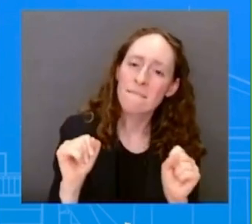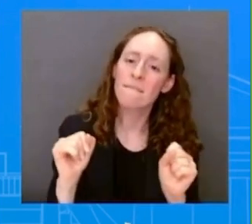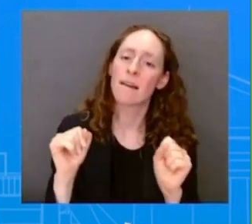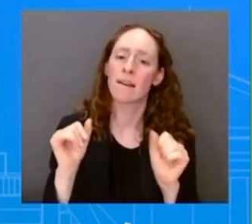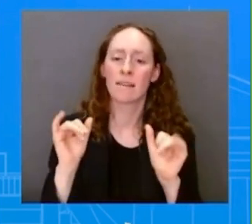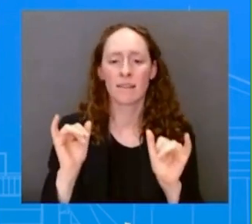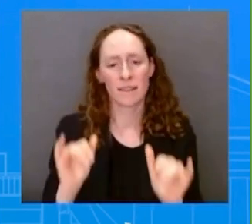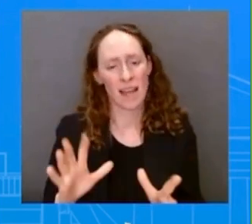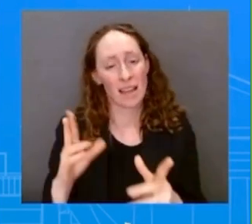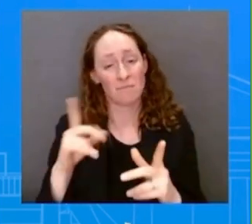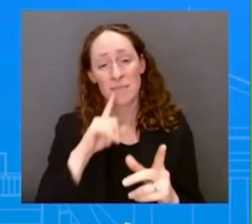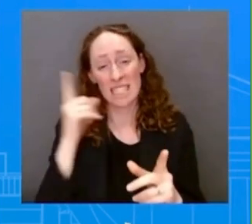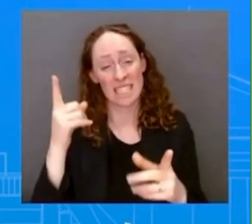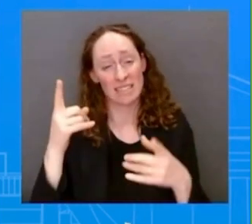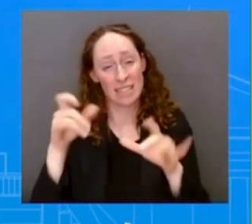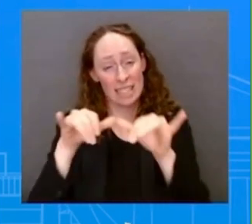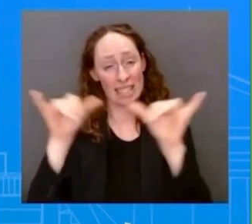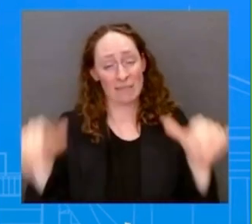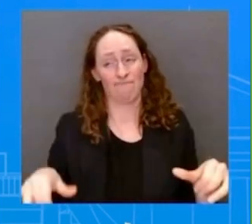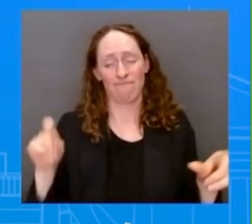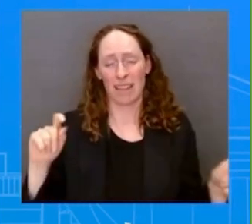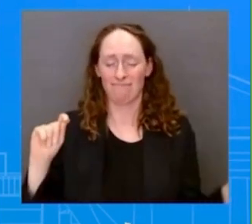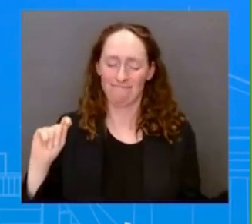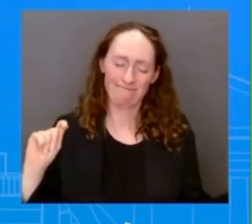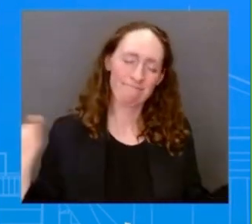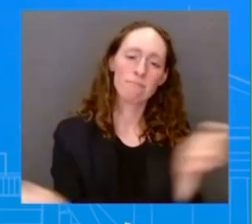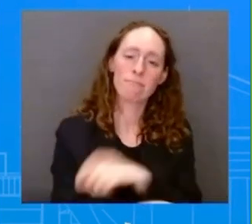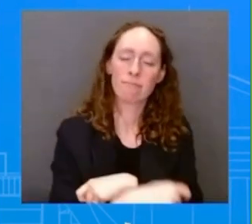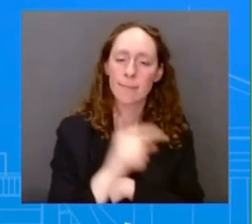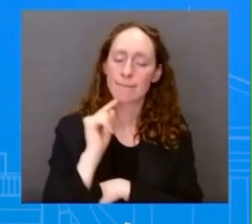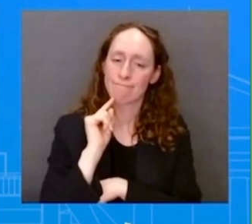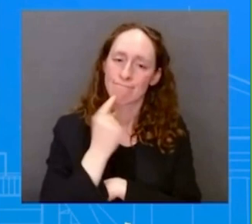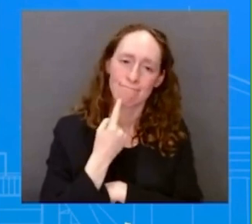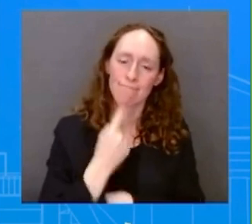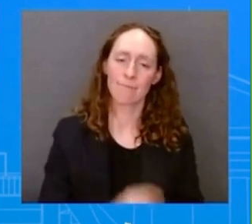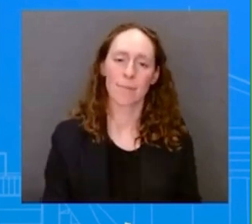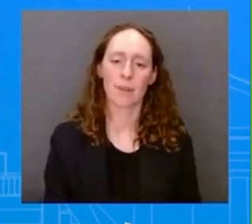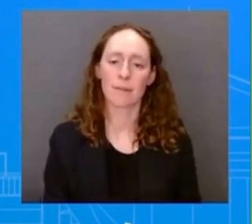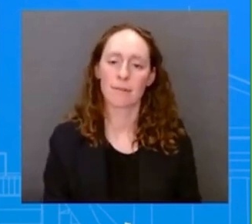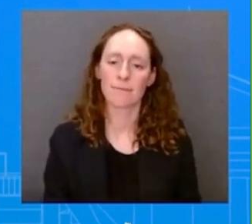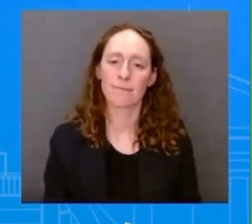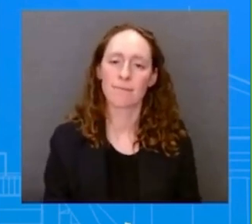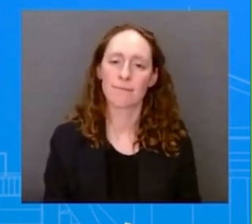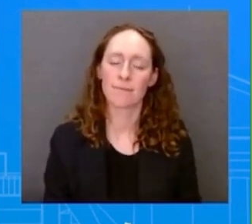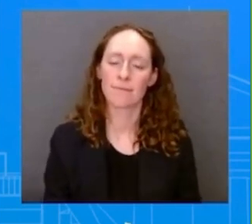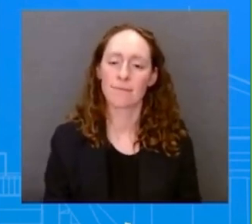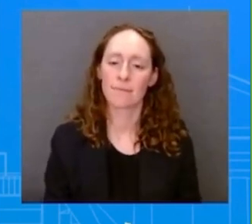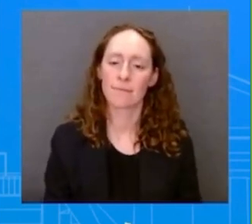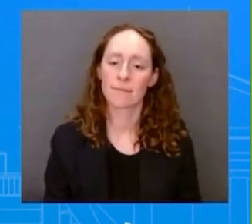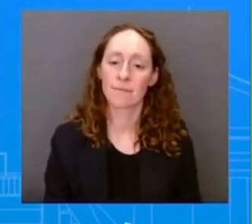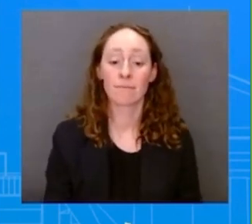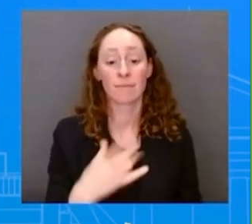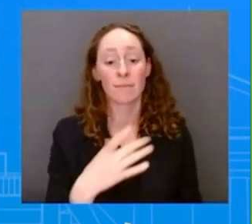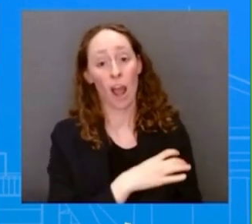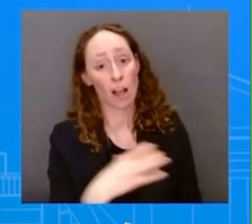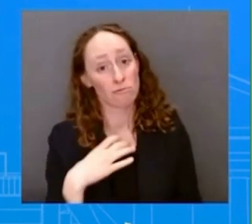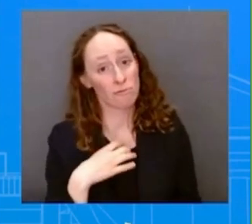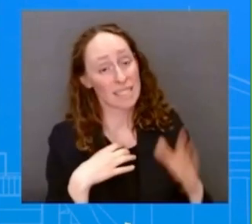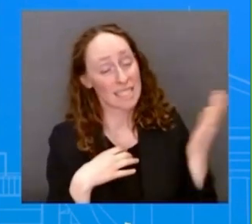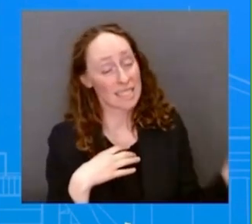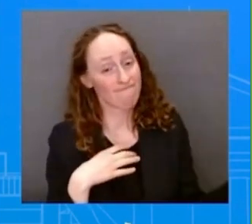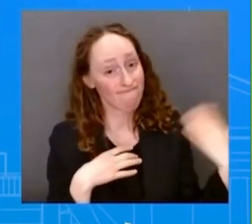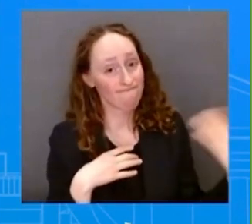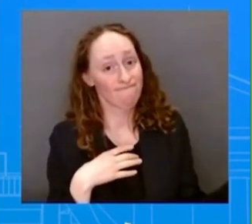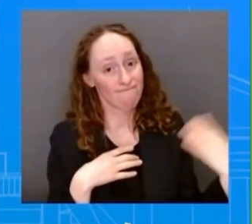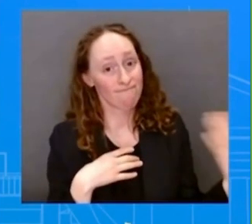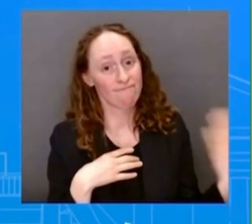urges Congress to, to act on immigration reforms that, that he put forward at the very beginning of the administration. Okay. Thank